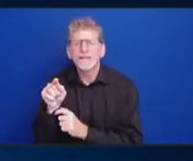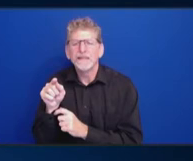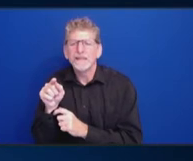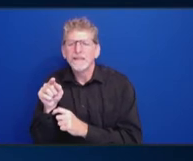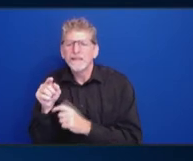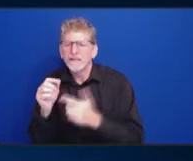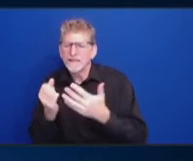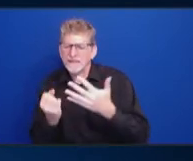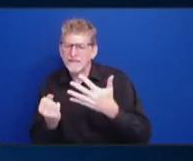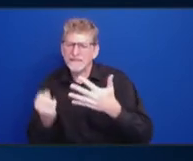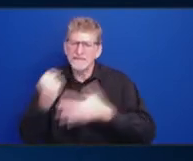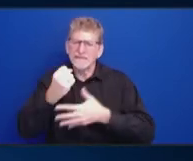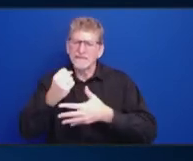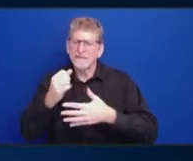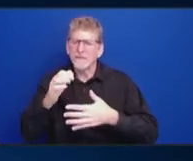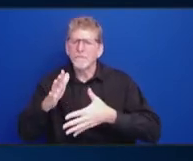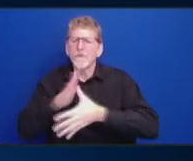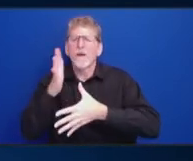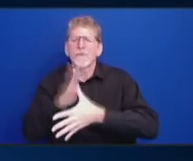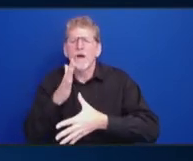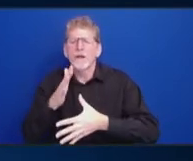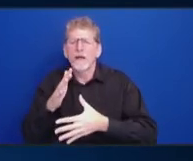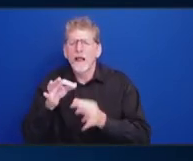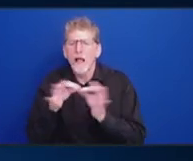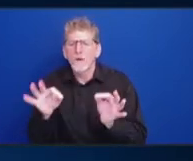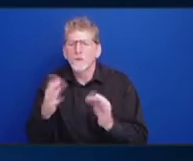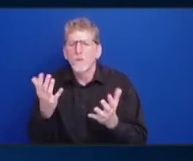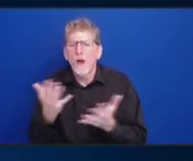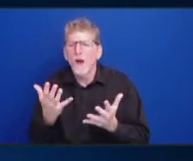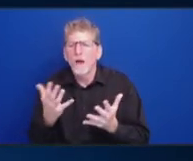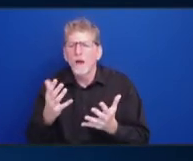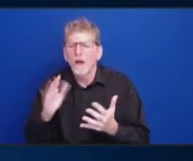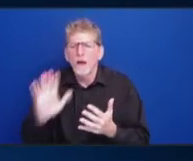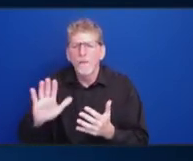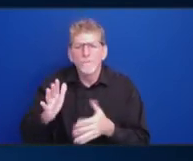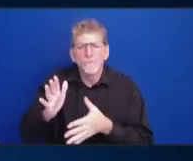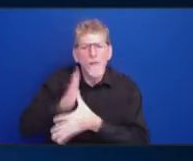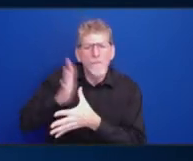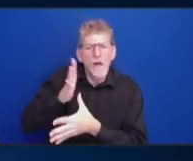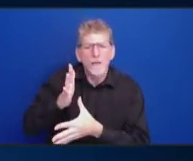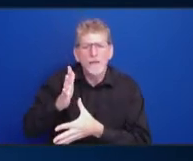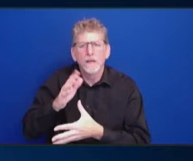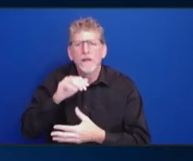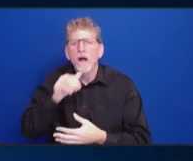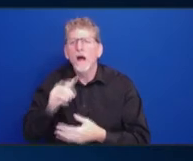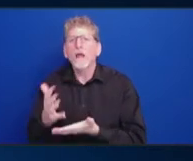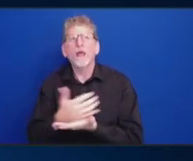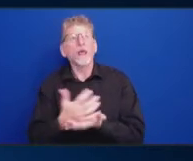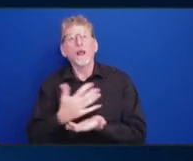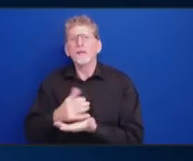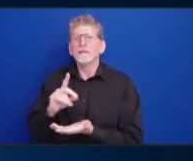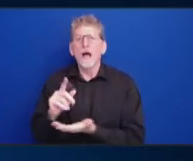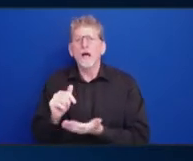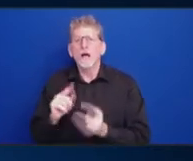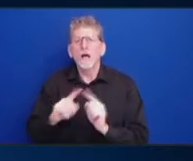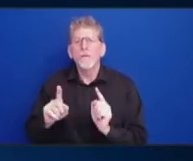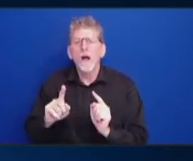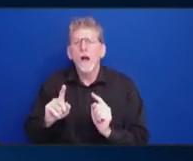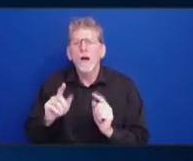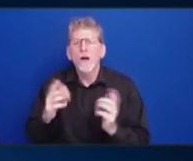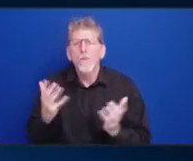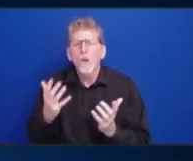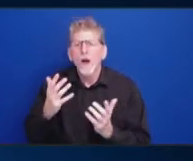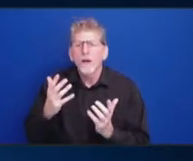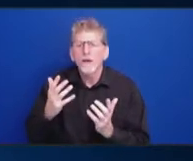it's not just the collection of data. It's what kind of data are they collecting. And I think our language access committee